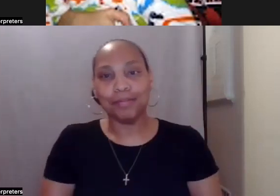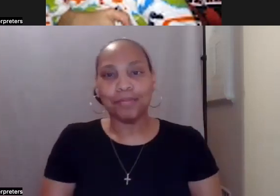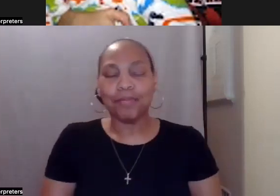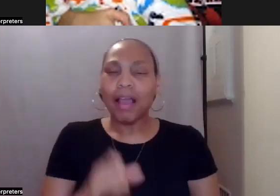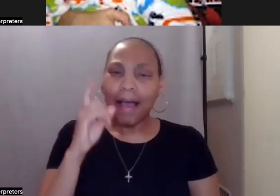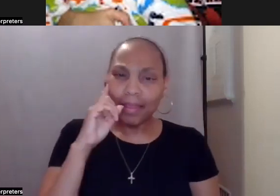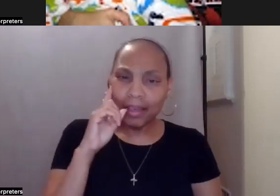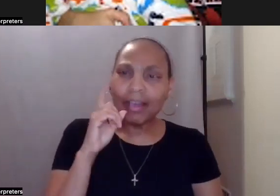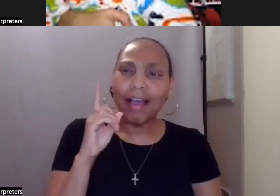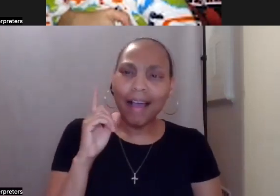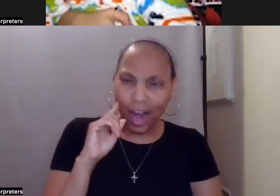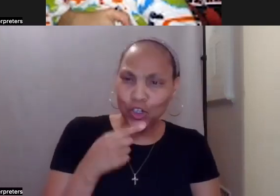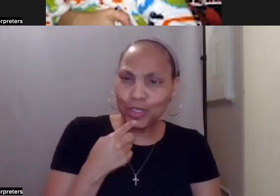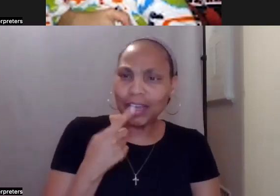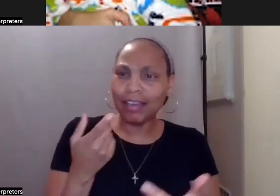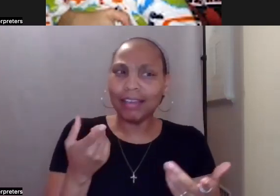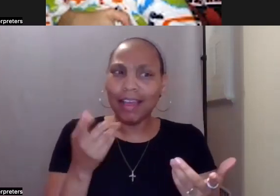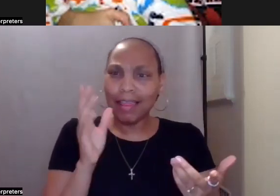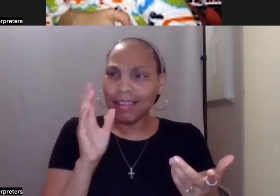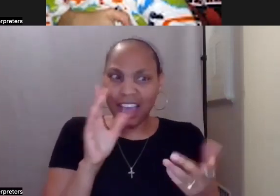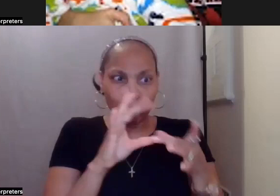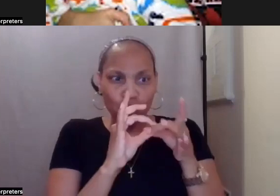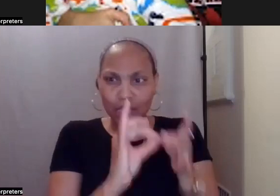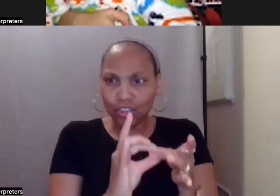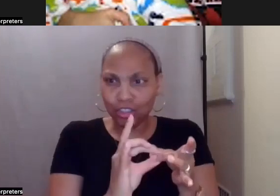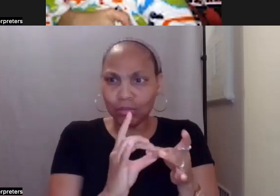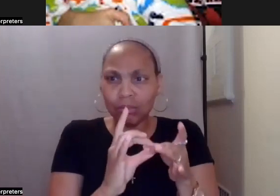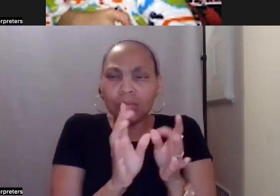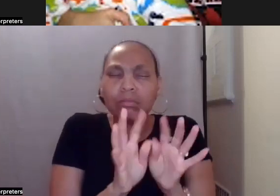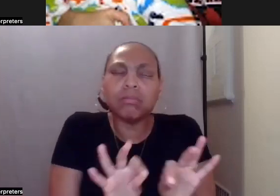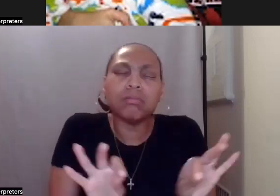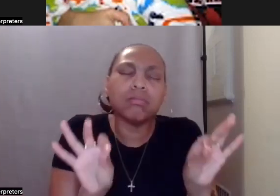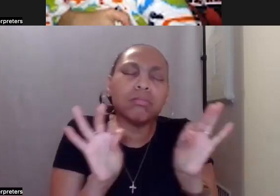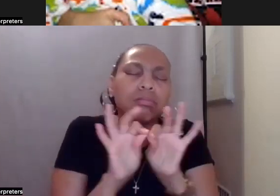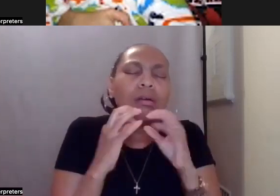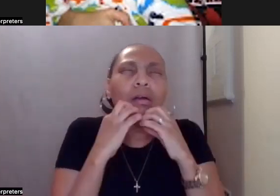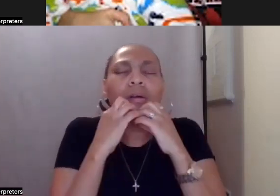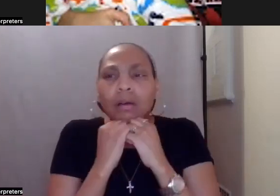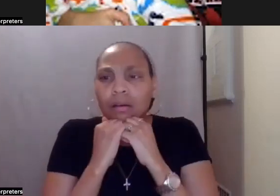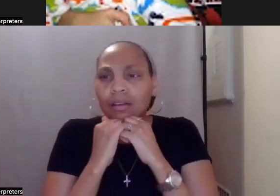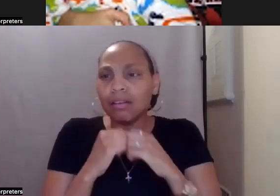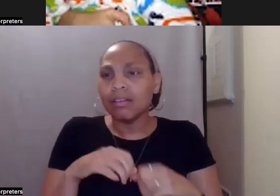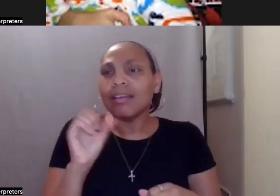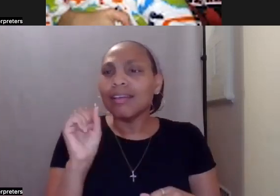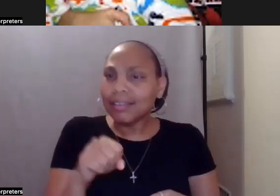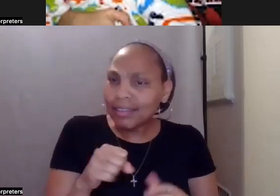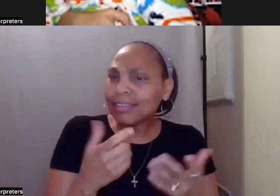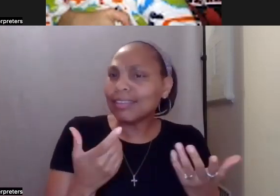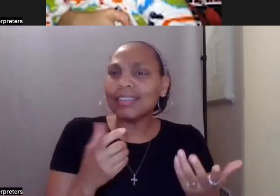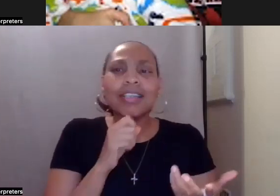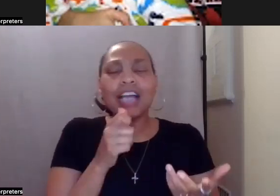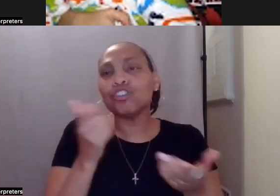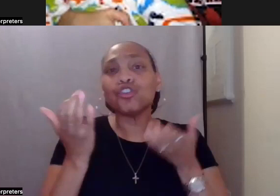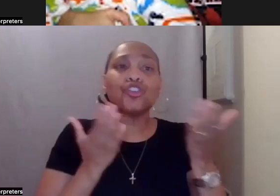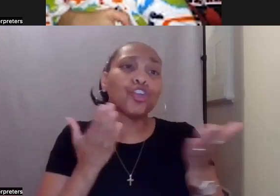know, that's precious to have that relationship and not have services that are just robotic. Um,